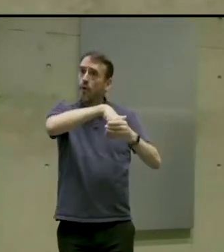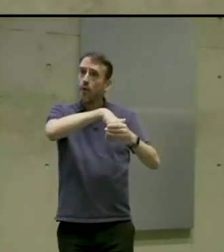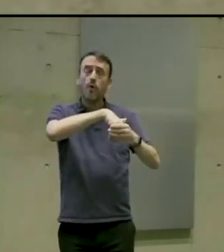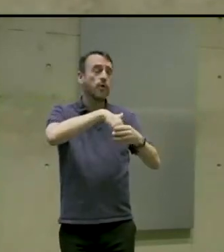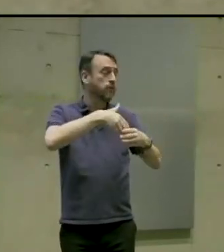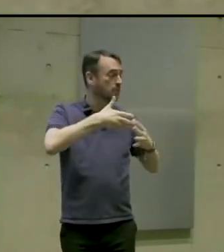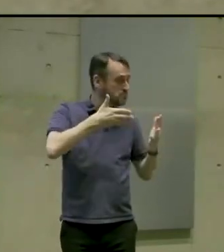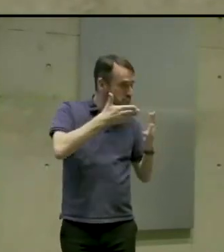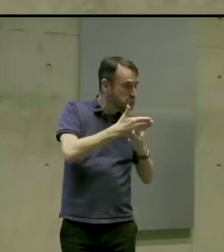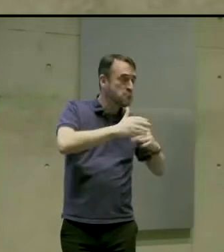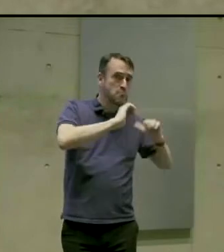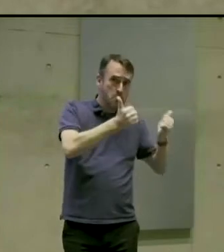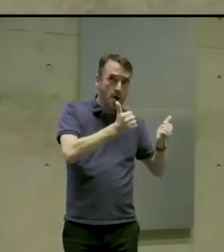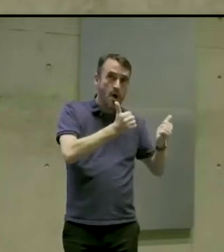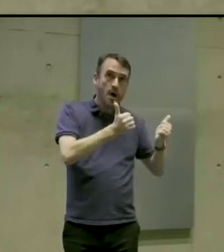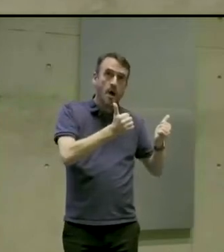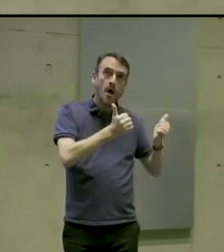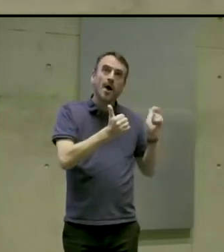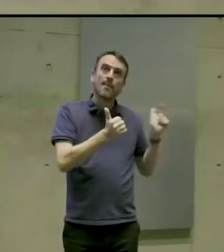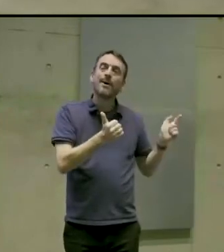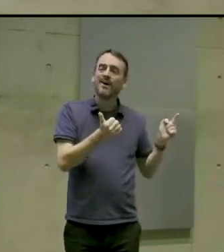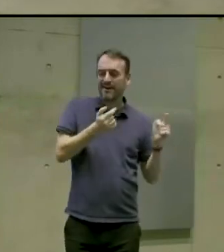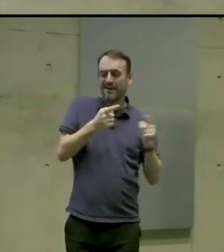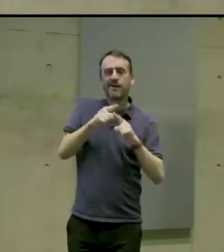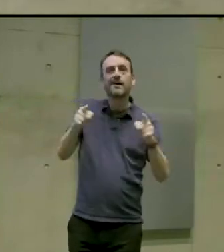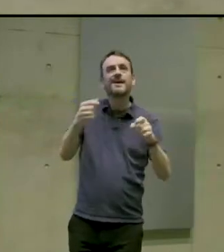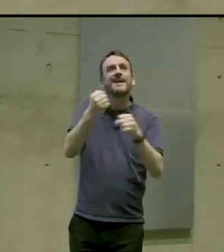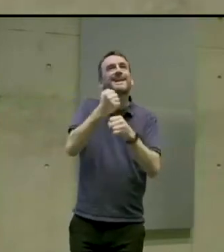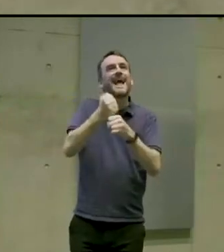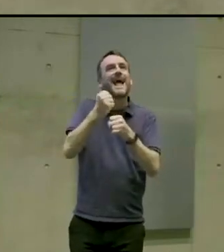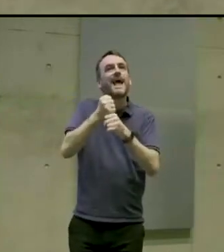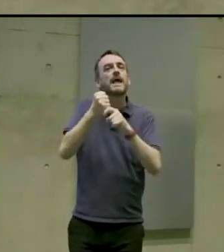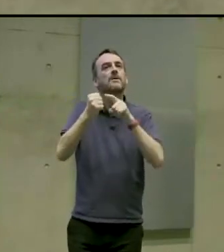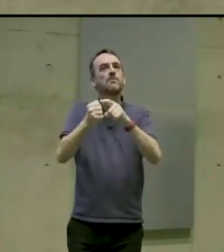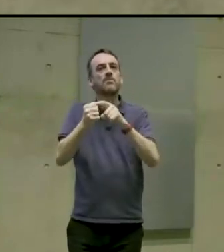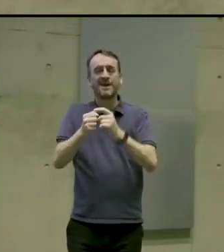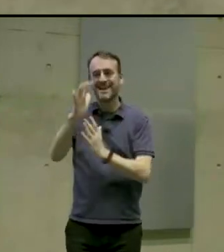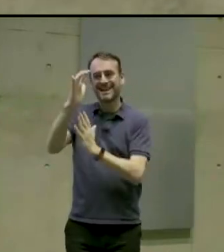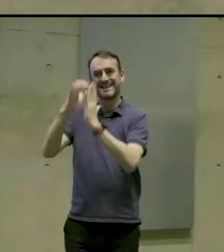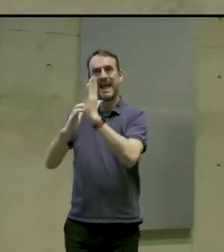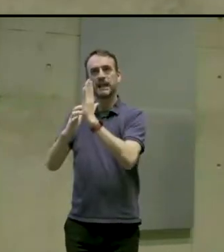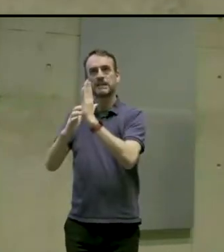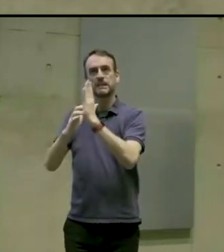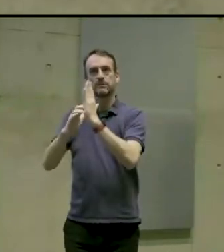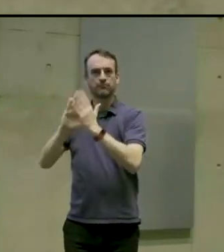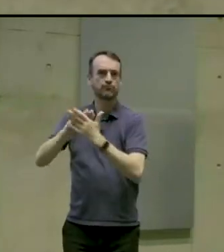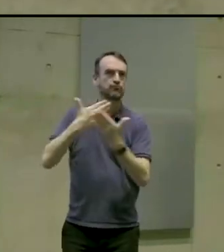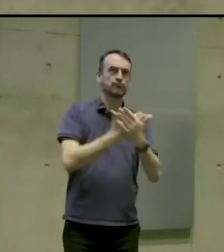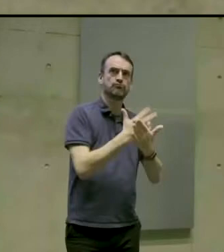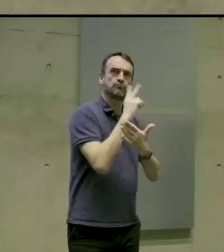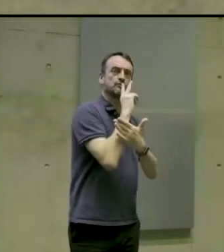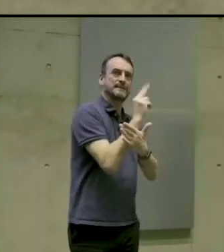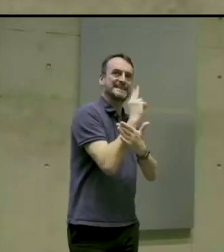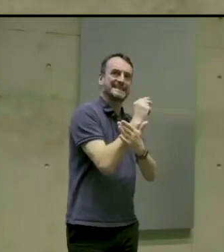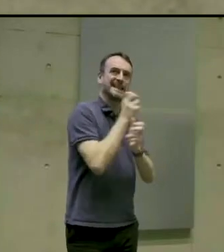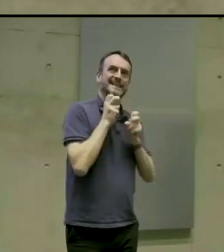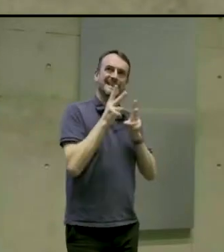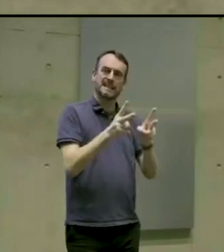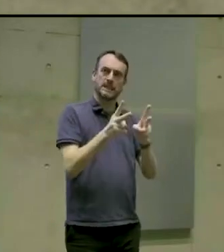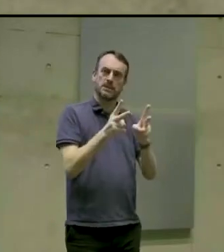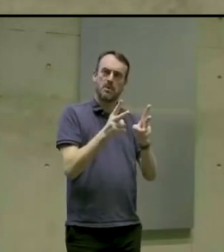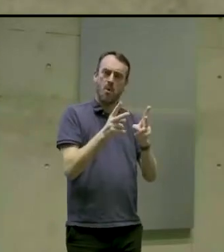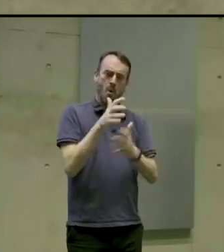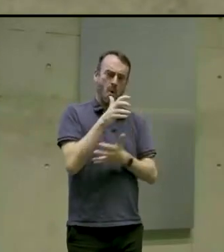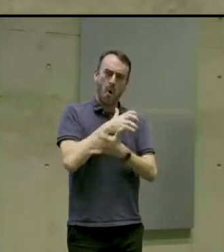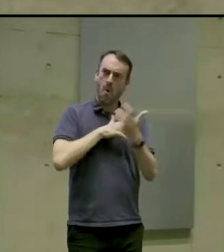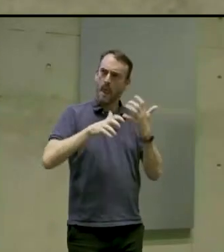There was some complexity in the text-to-speech systems and the overall design of menus that were sort of